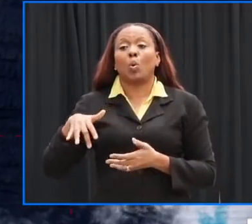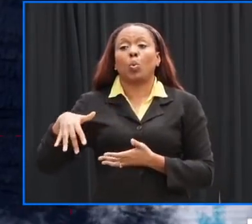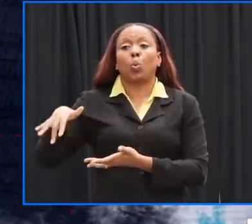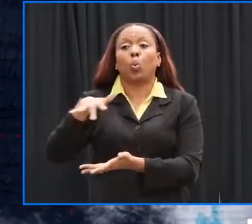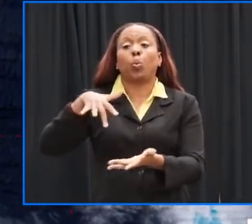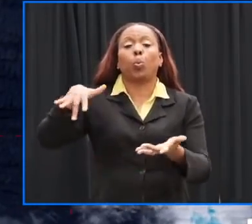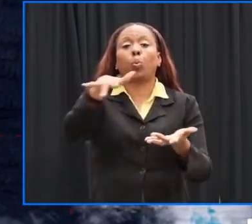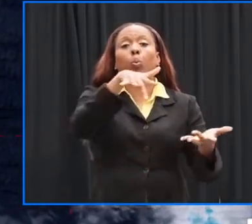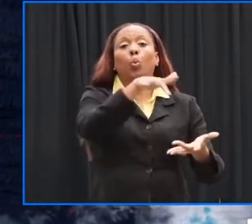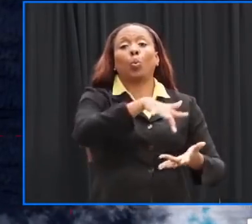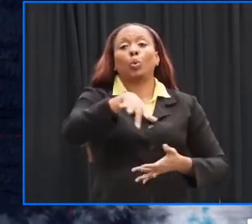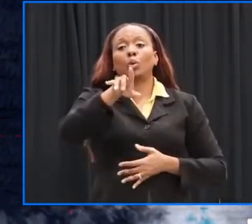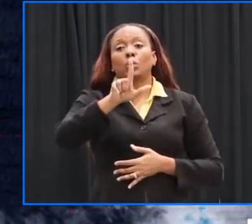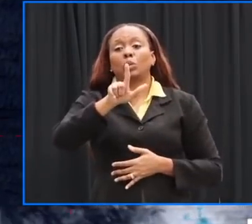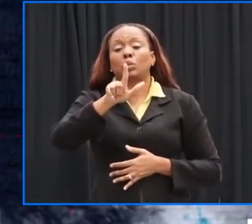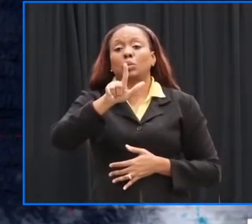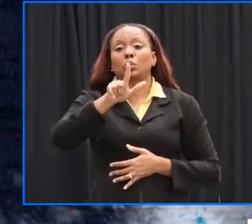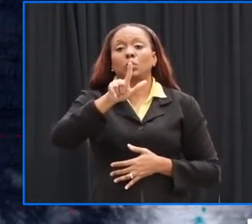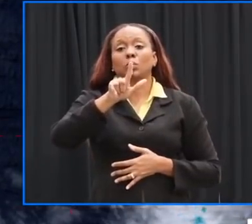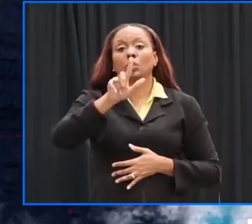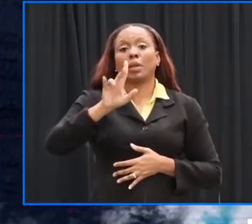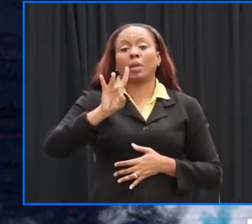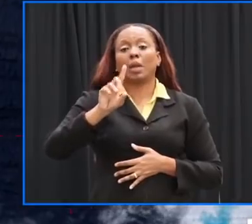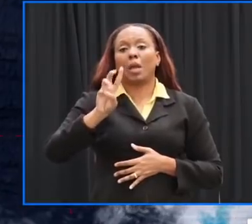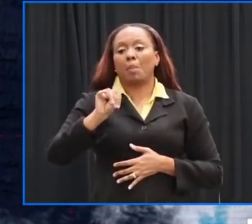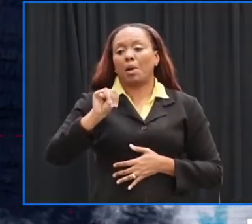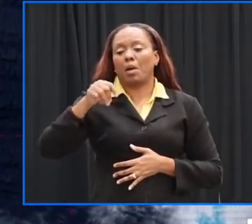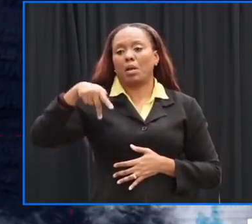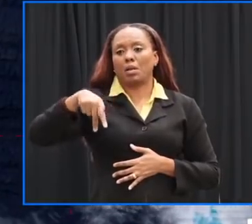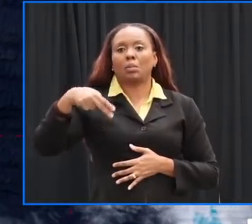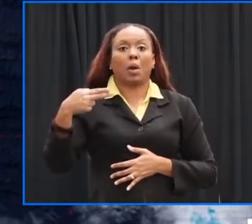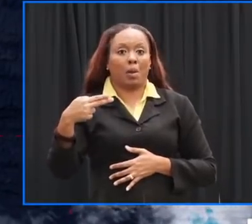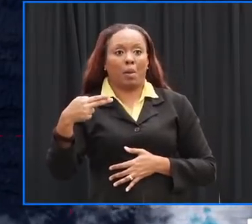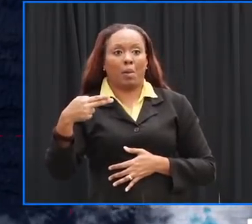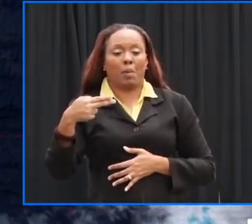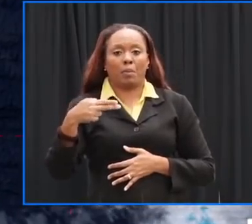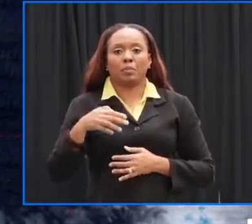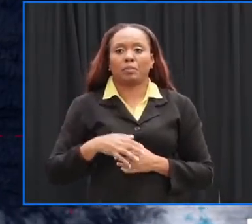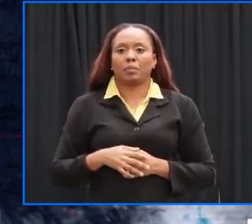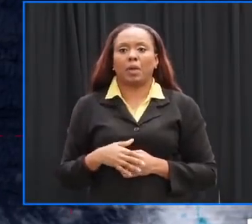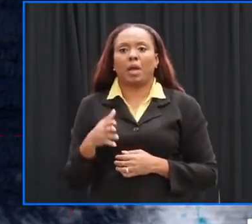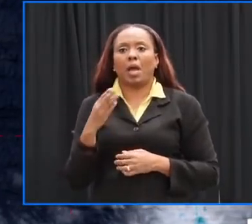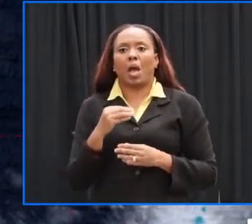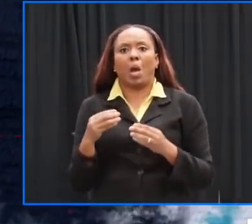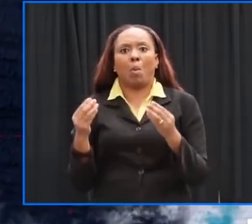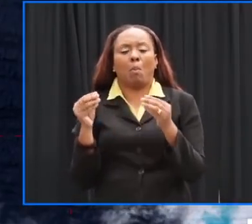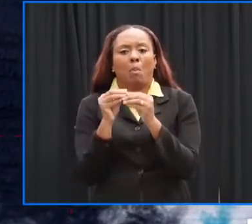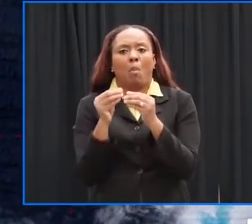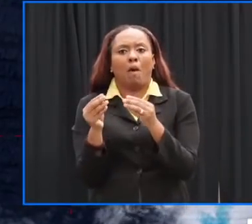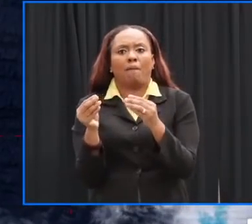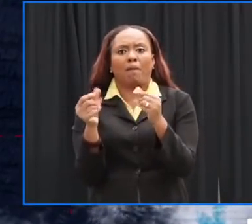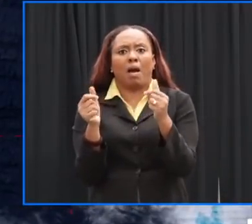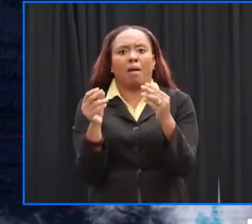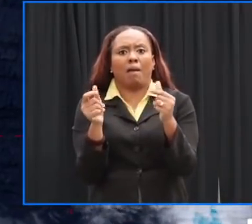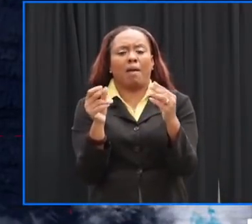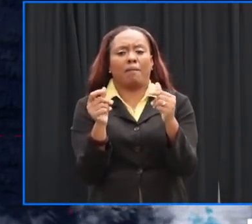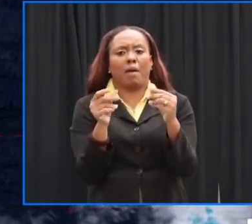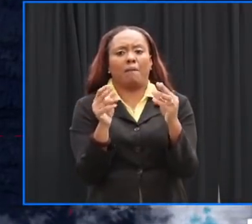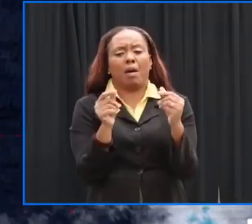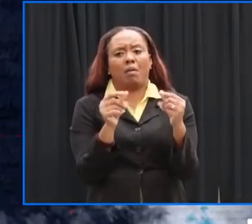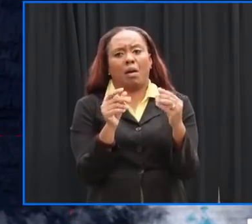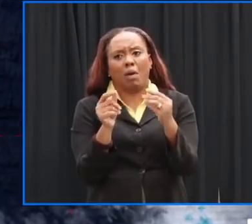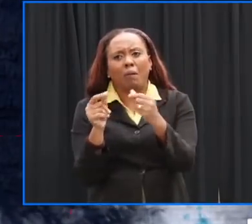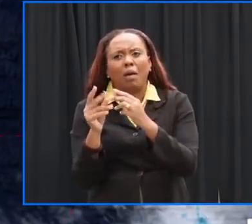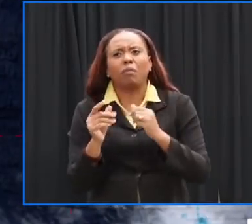28 miles power that's 44 kilometers power and even faster motion towards the west